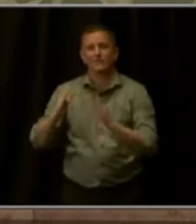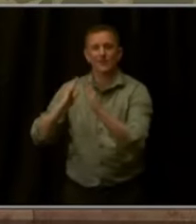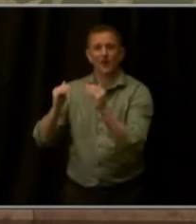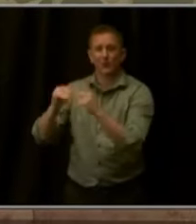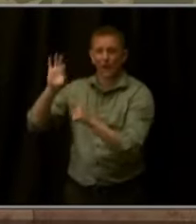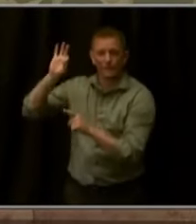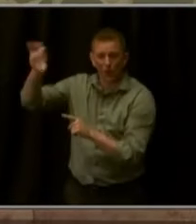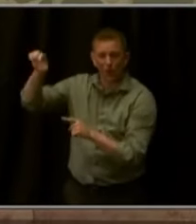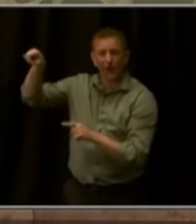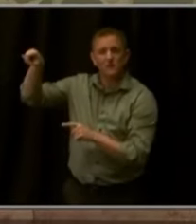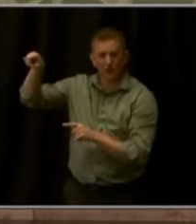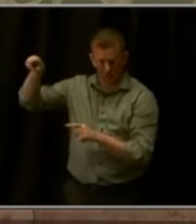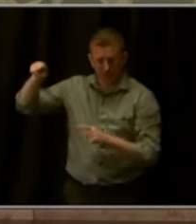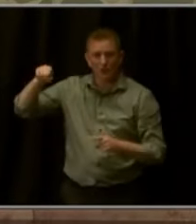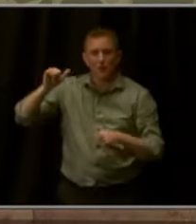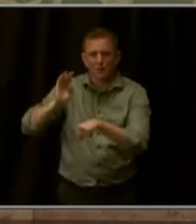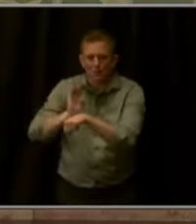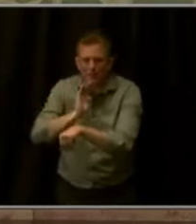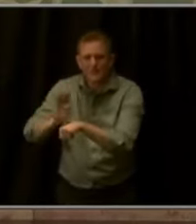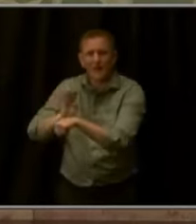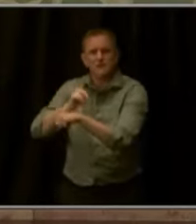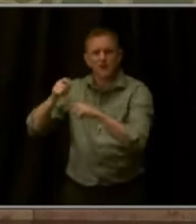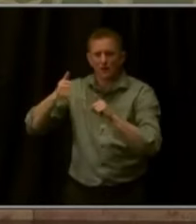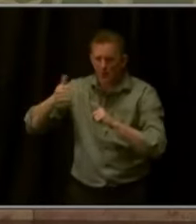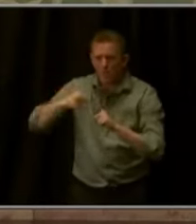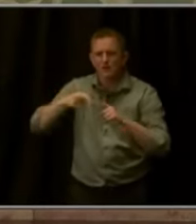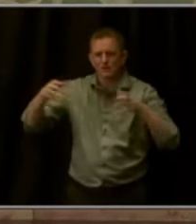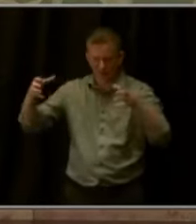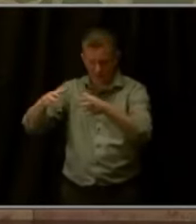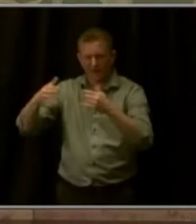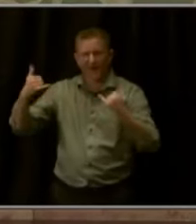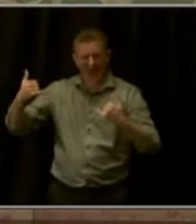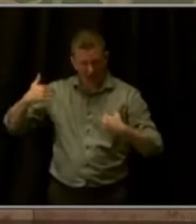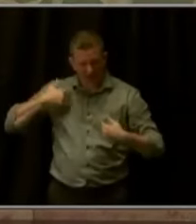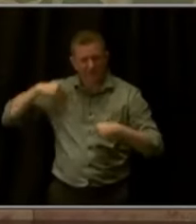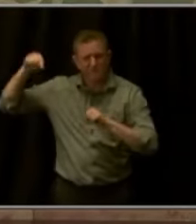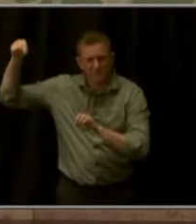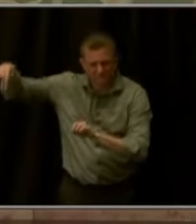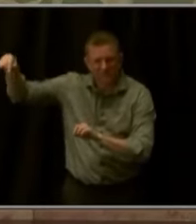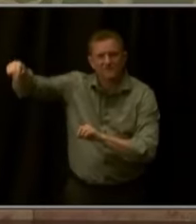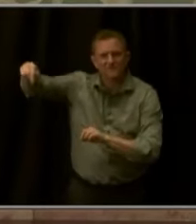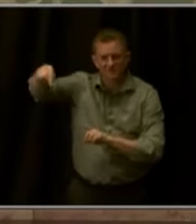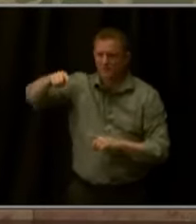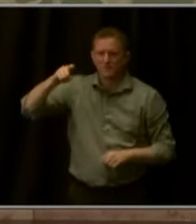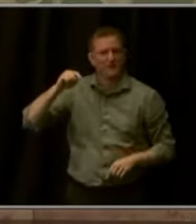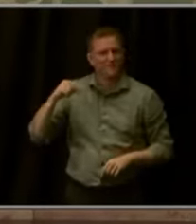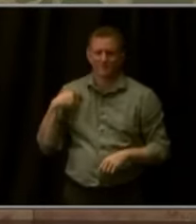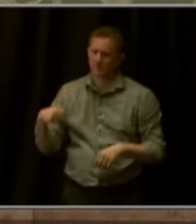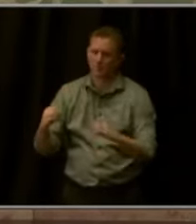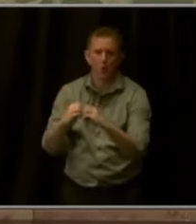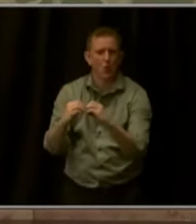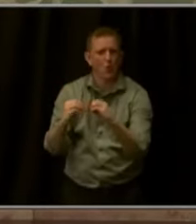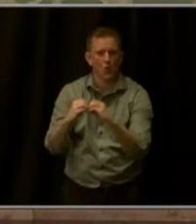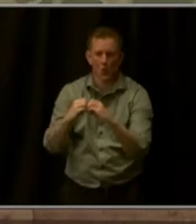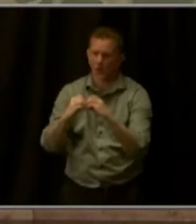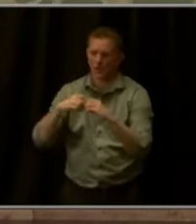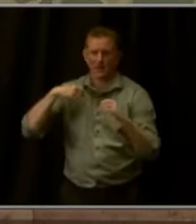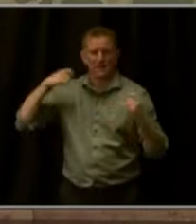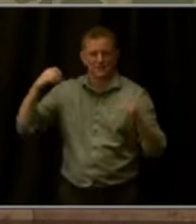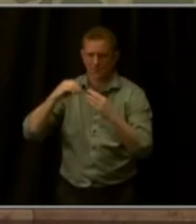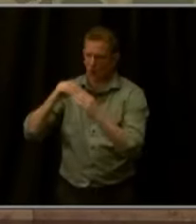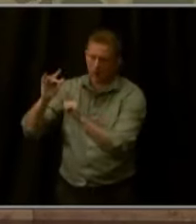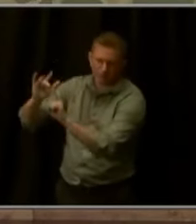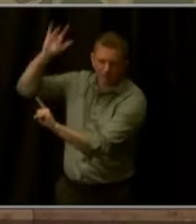business and commerce and transportation and housing. But we need more shining examples across our state.